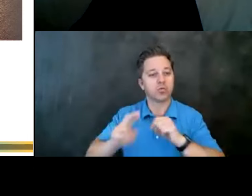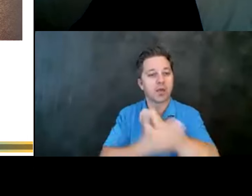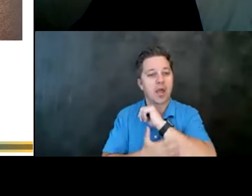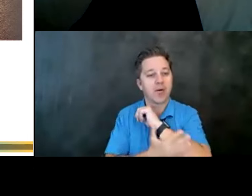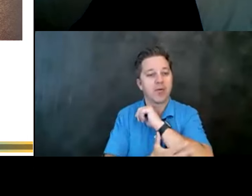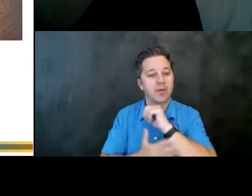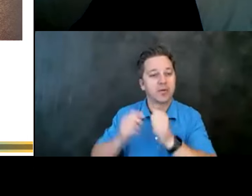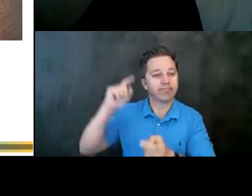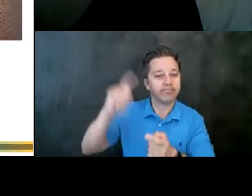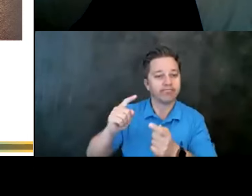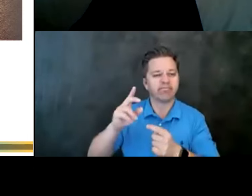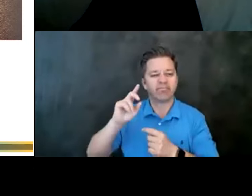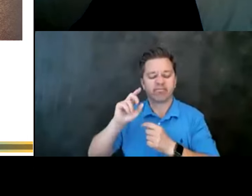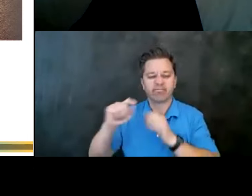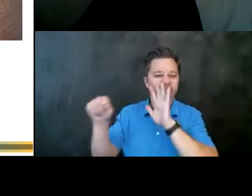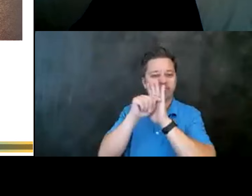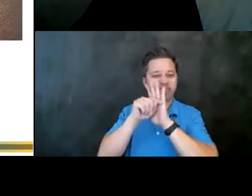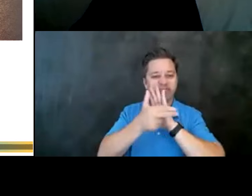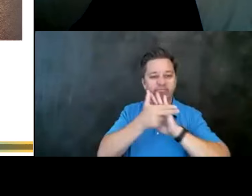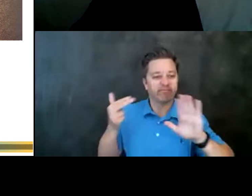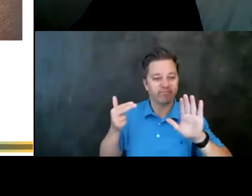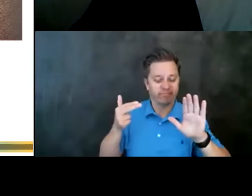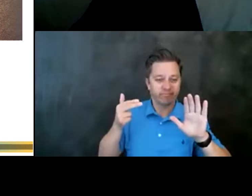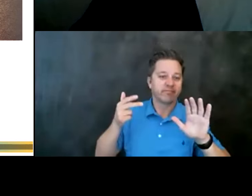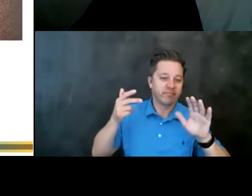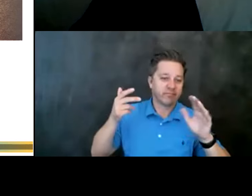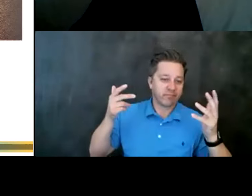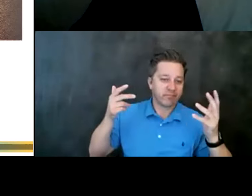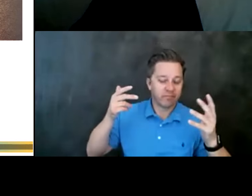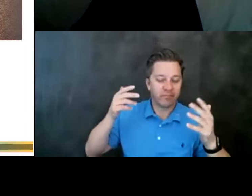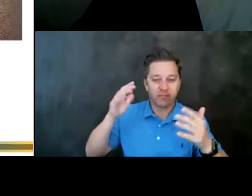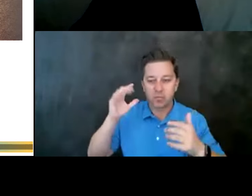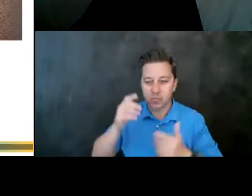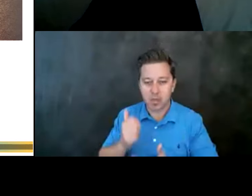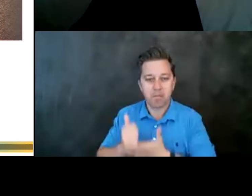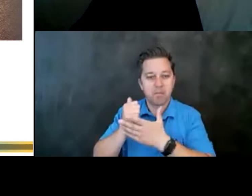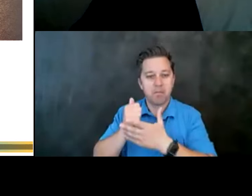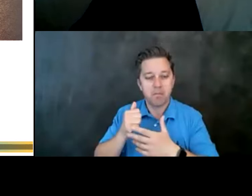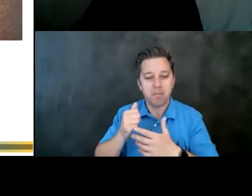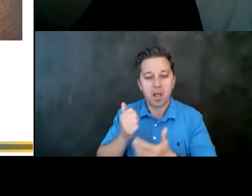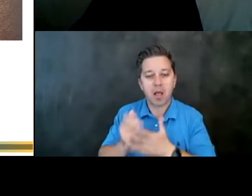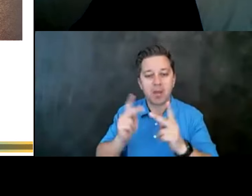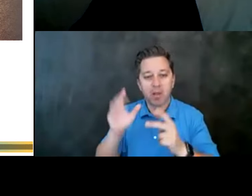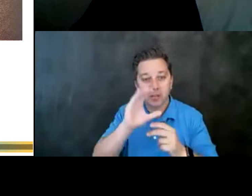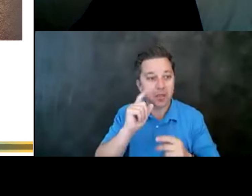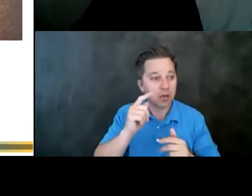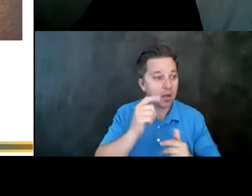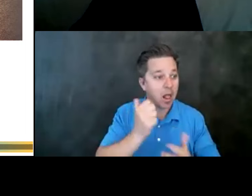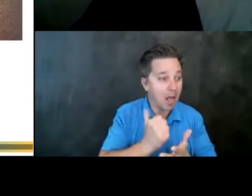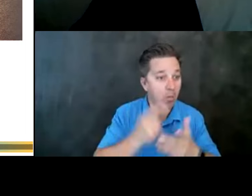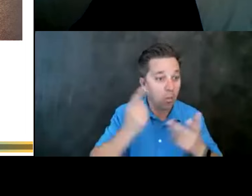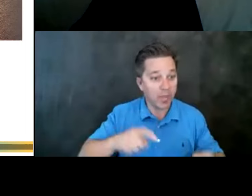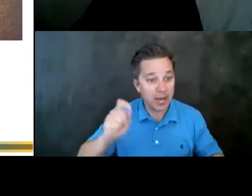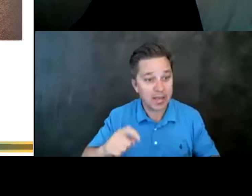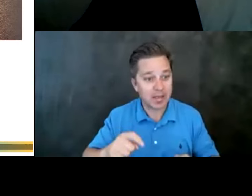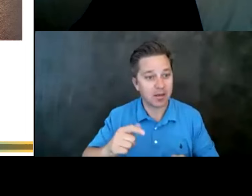reducing stigma so that we make help seeking, um, more comfortable for people when they need it. And so, uh, we'll be sending